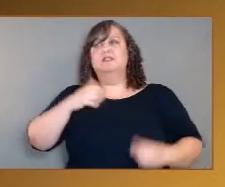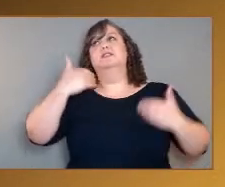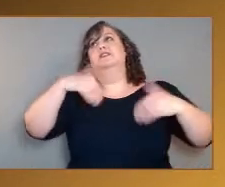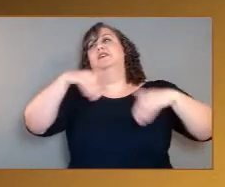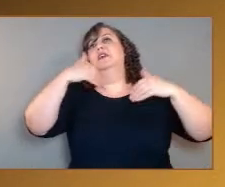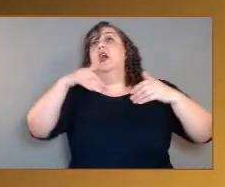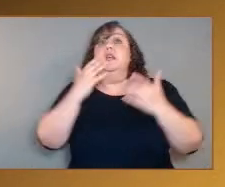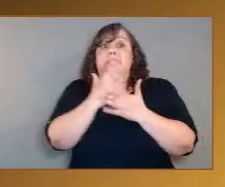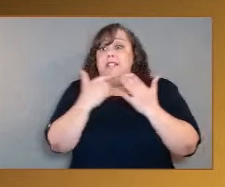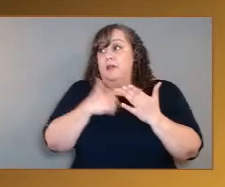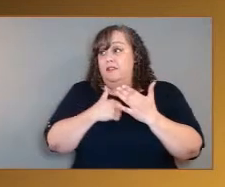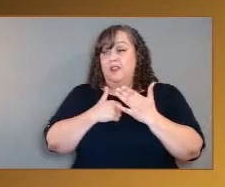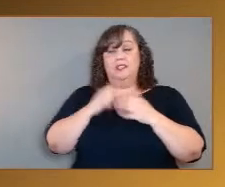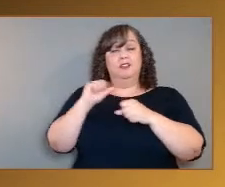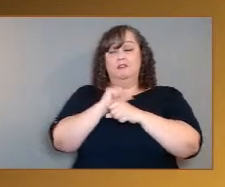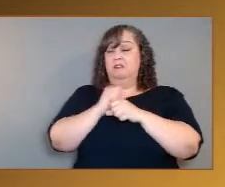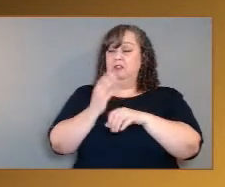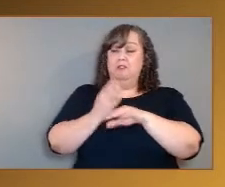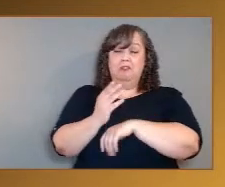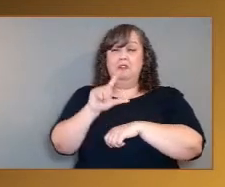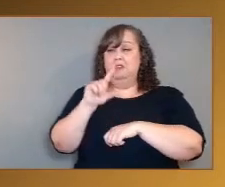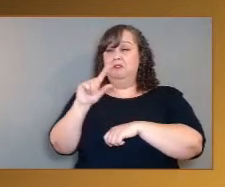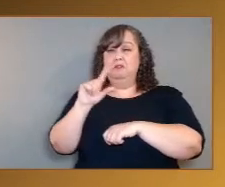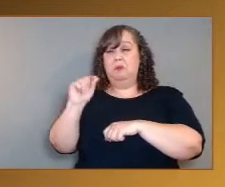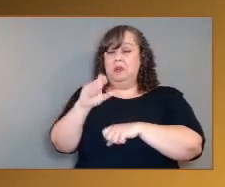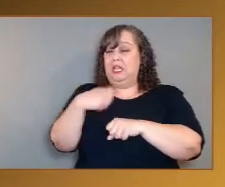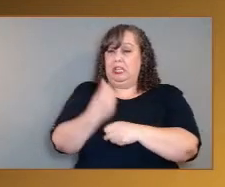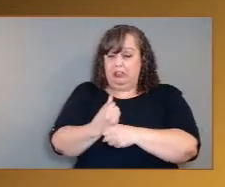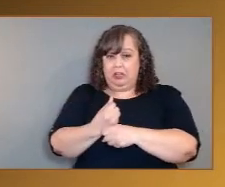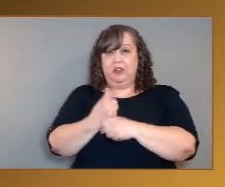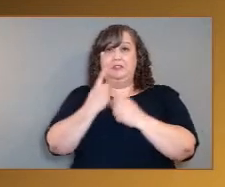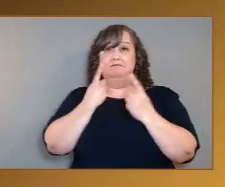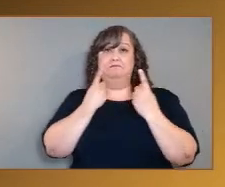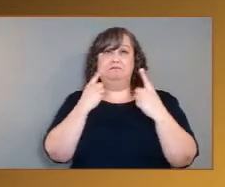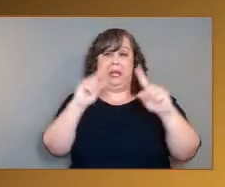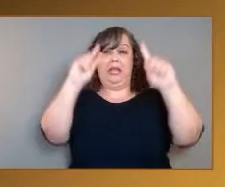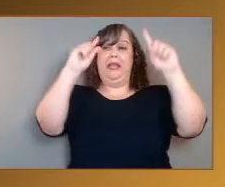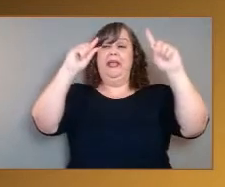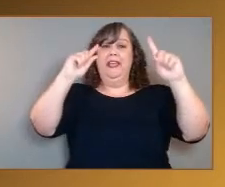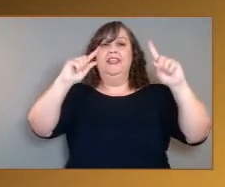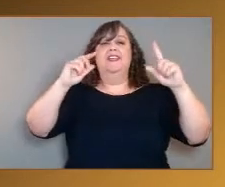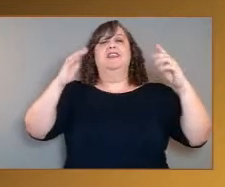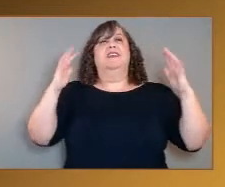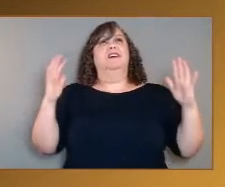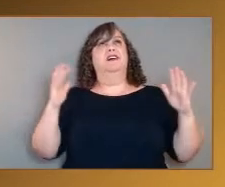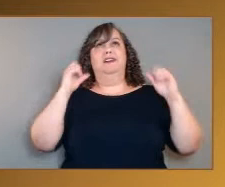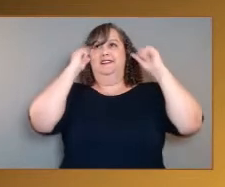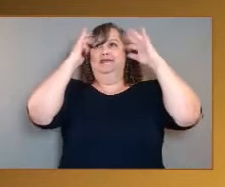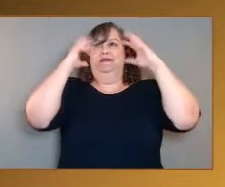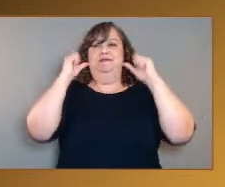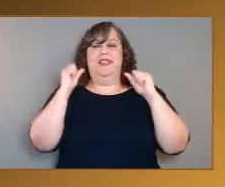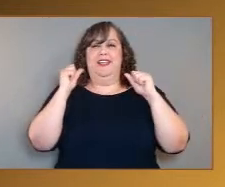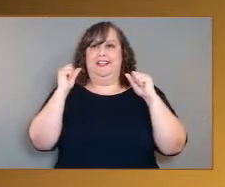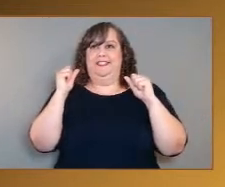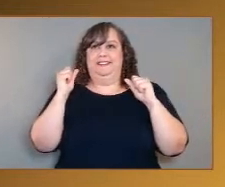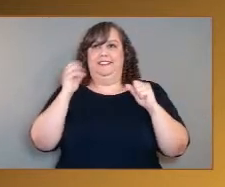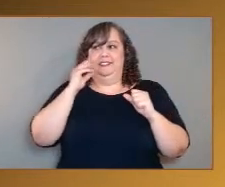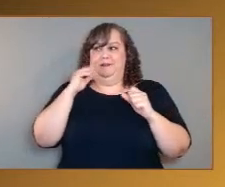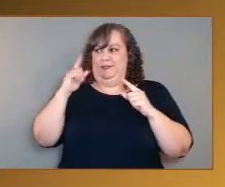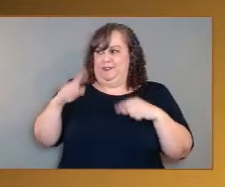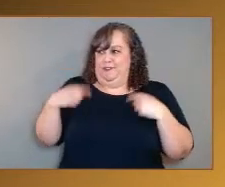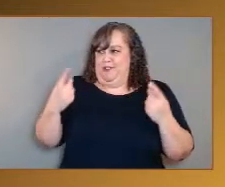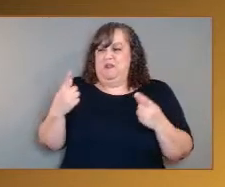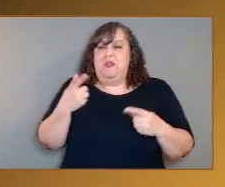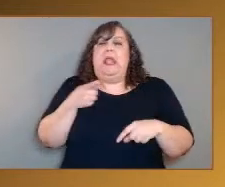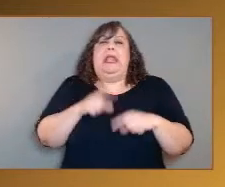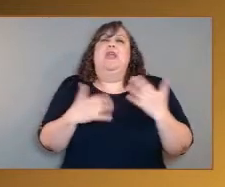working to this moment. So it's an incredible ride, and we, yeah, we can't wait to get the keys and start revving up